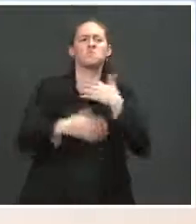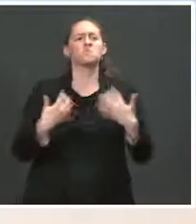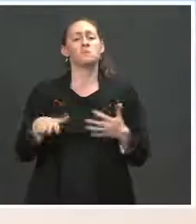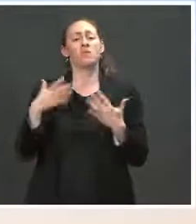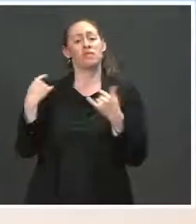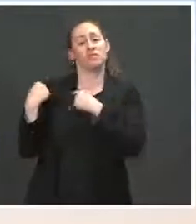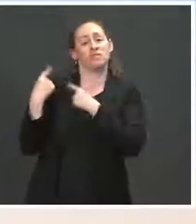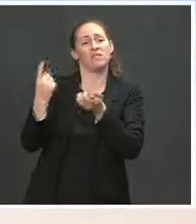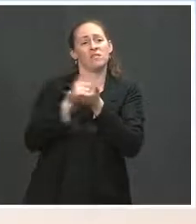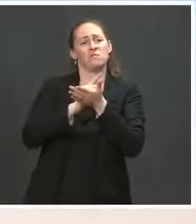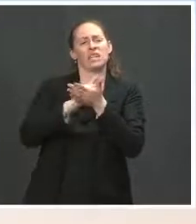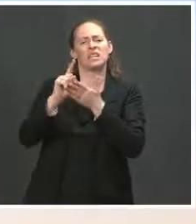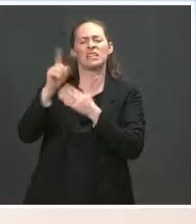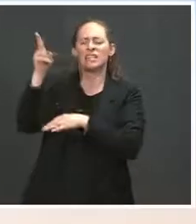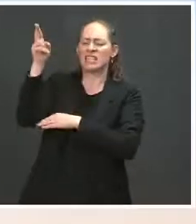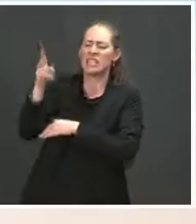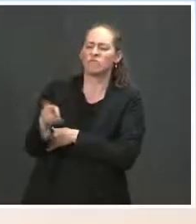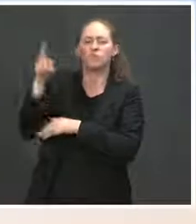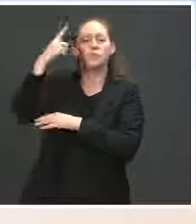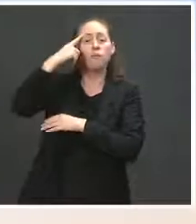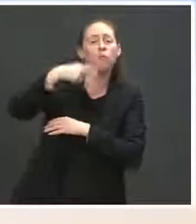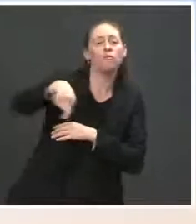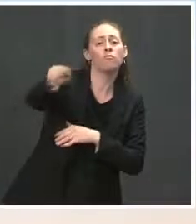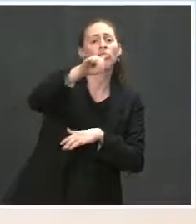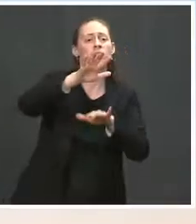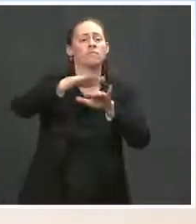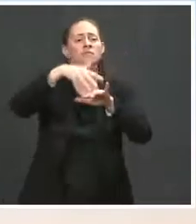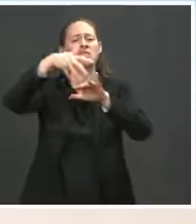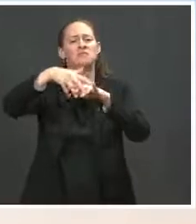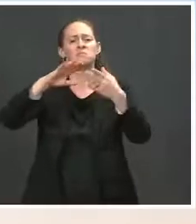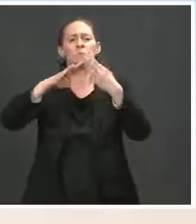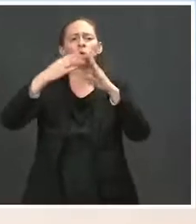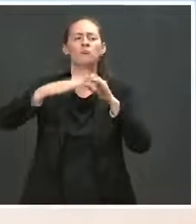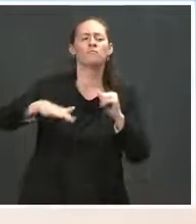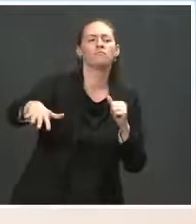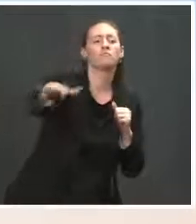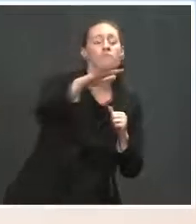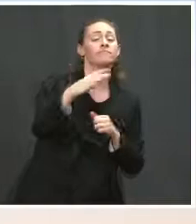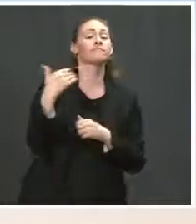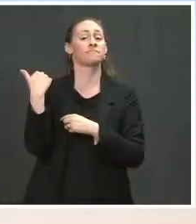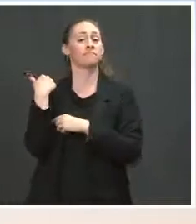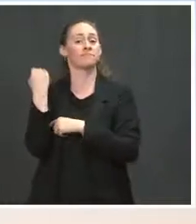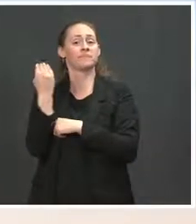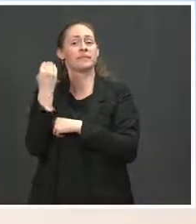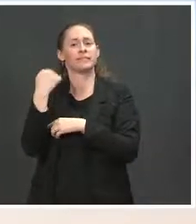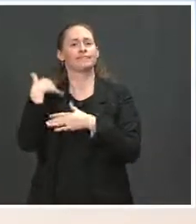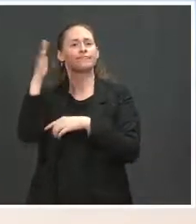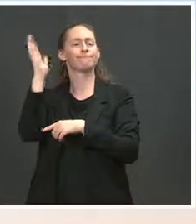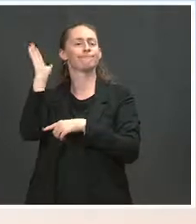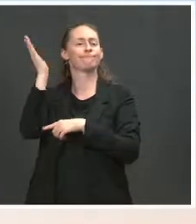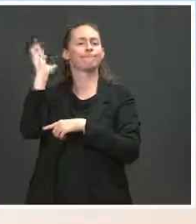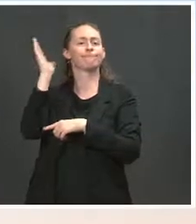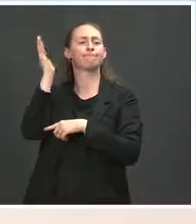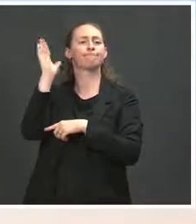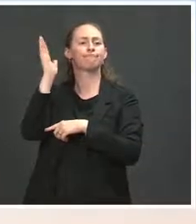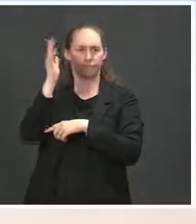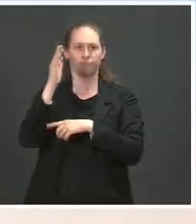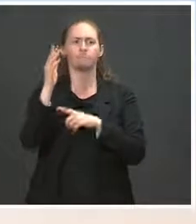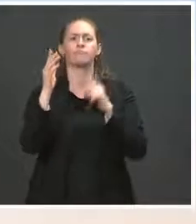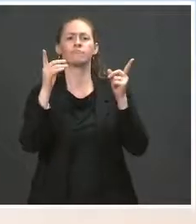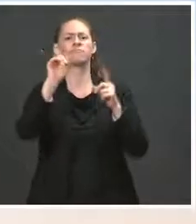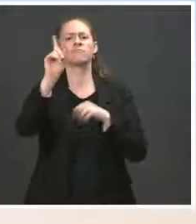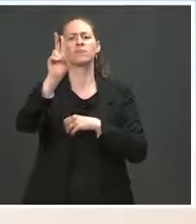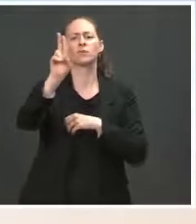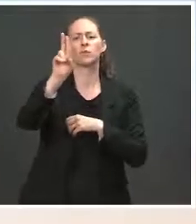indigenous representation. On Monday, I delivered remarks on behalf of the U.S. government at the UN Permanent Forum